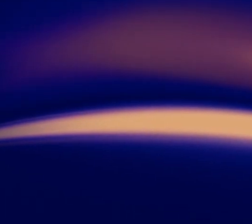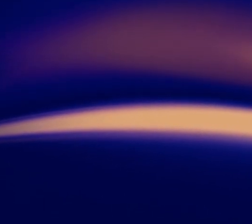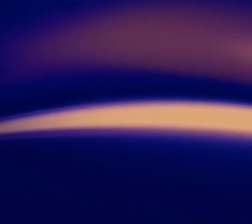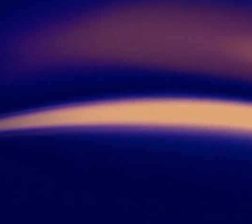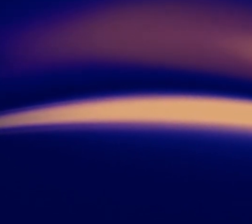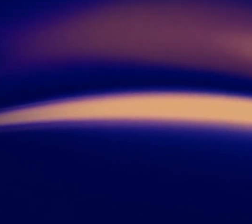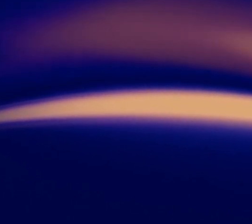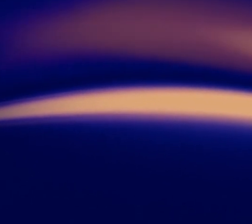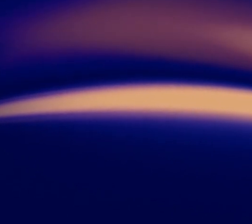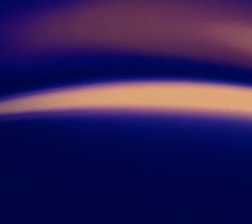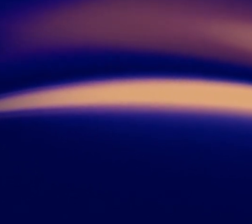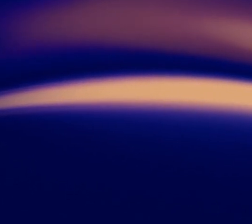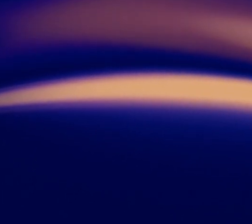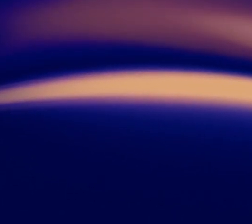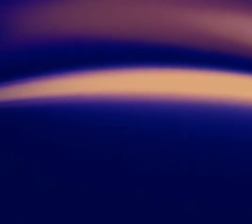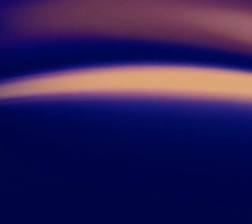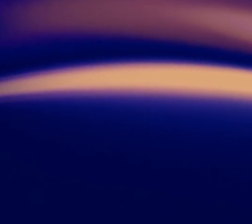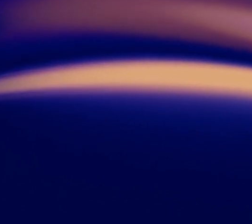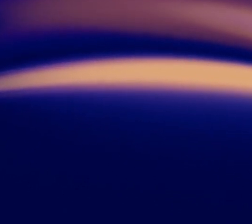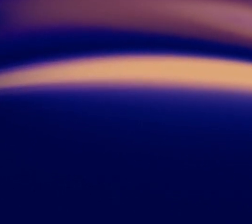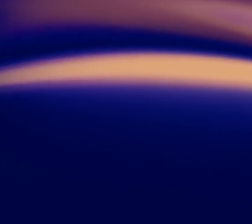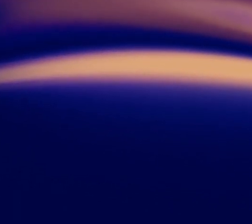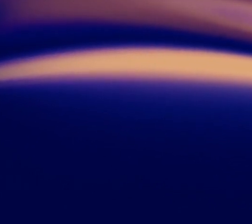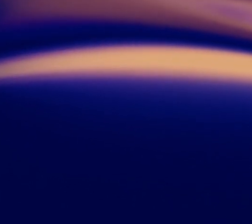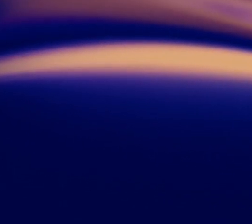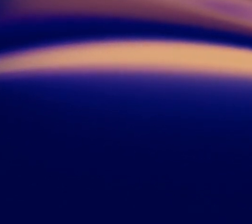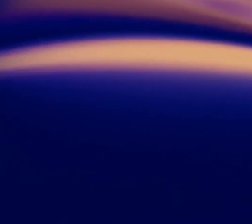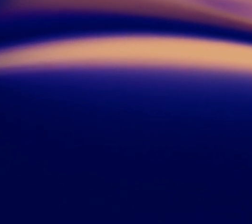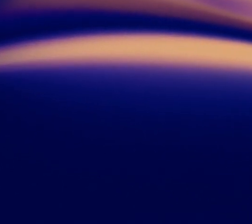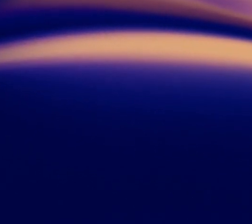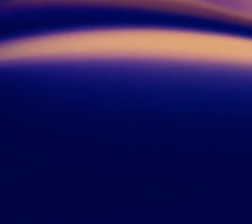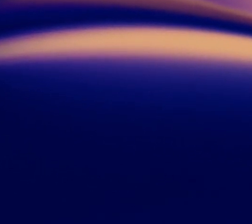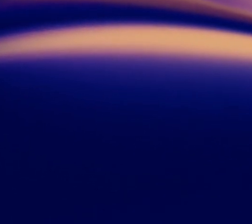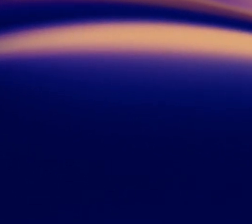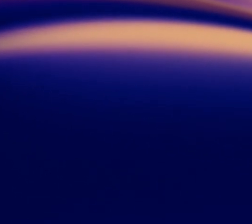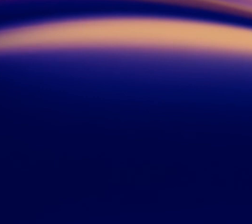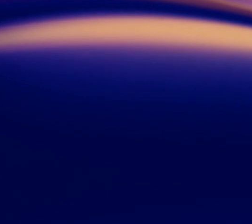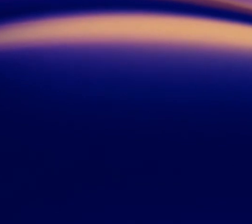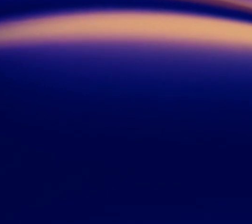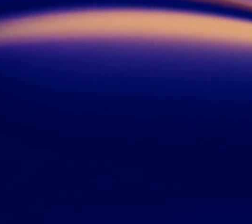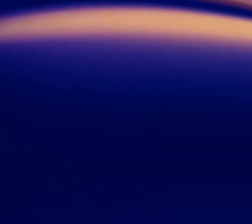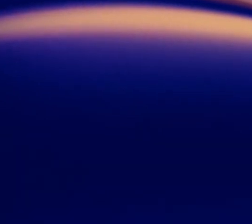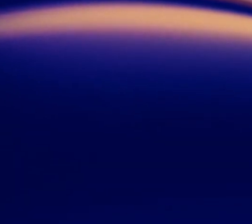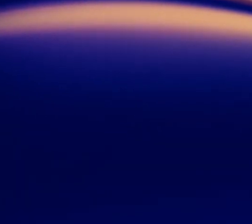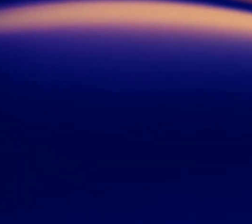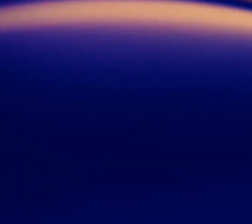Thank you. Thank you. Thank you. Thank you.